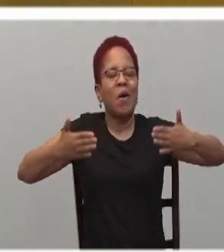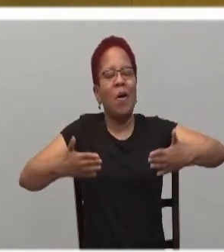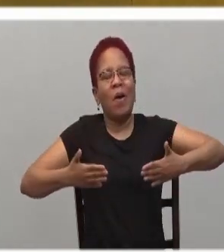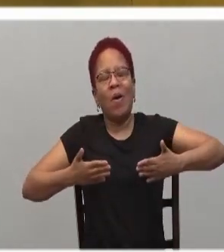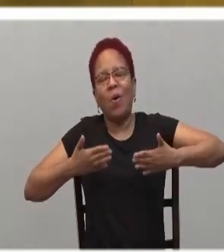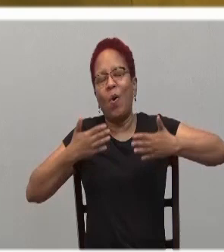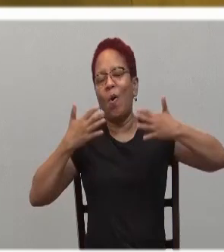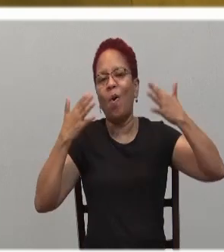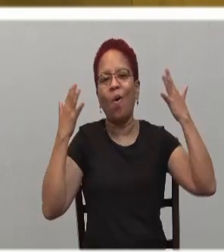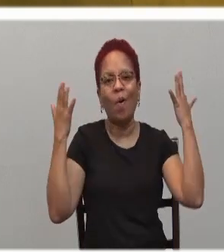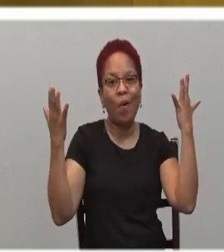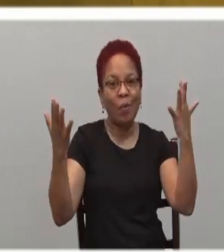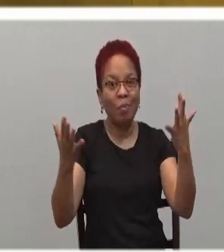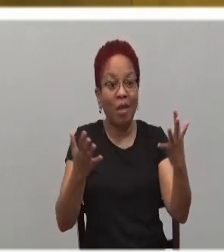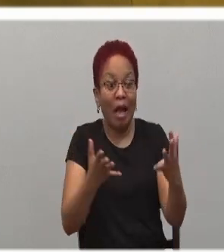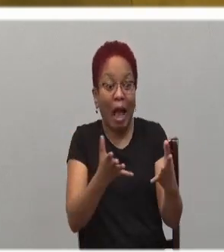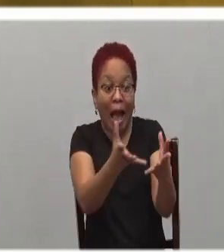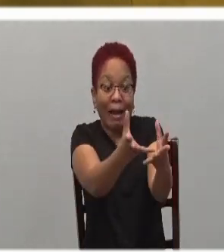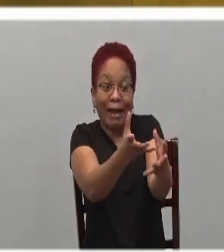We're exuberant.